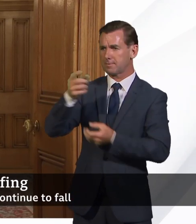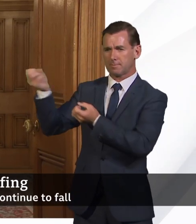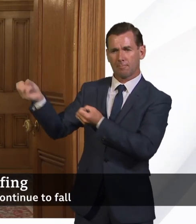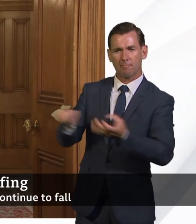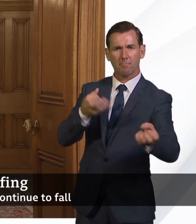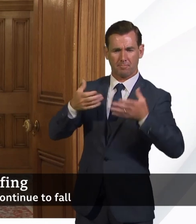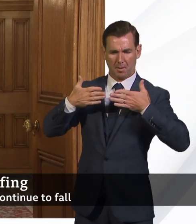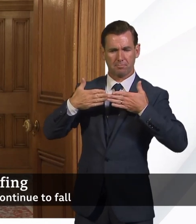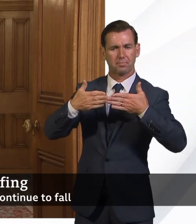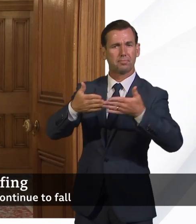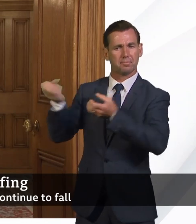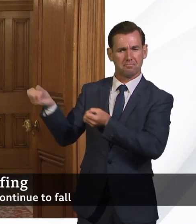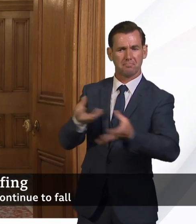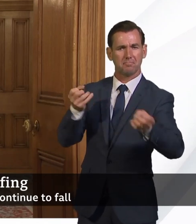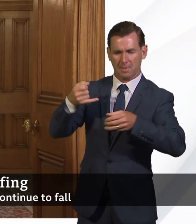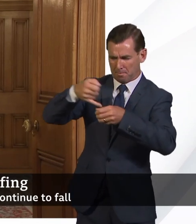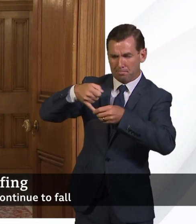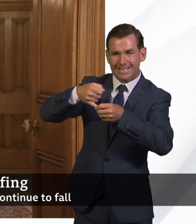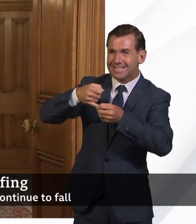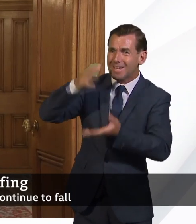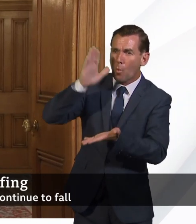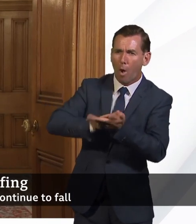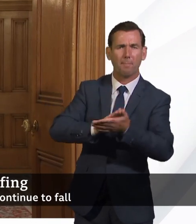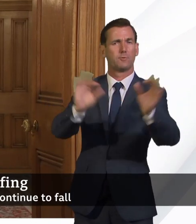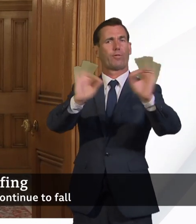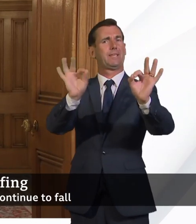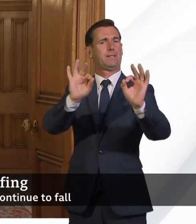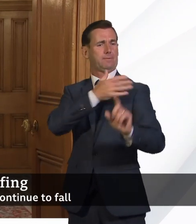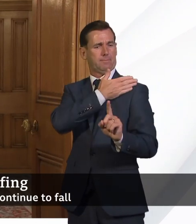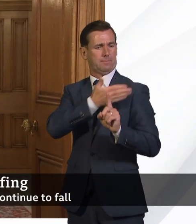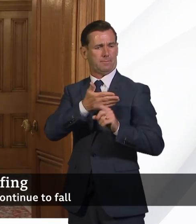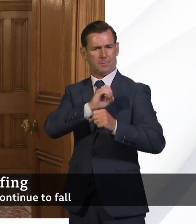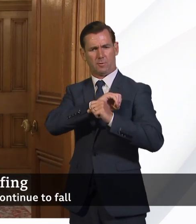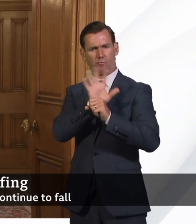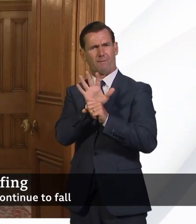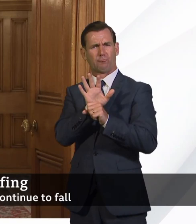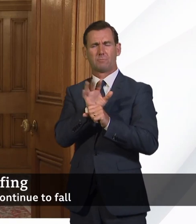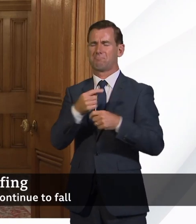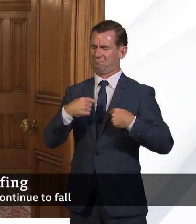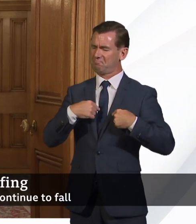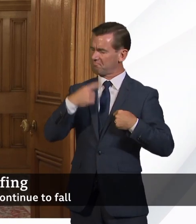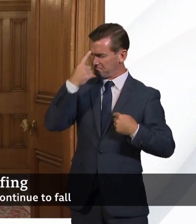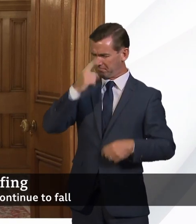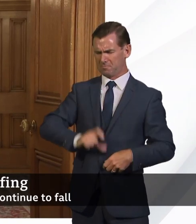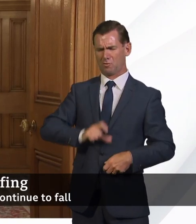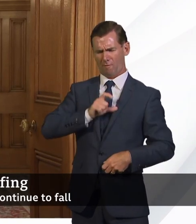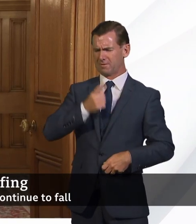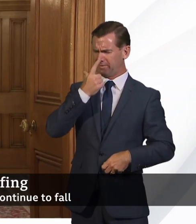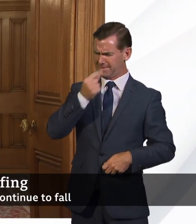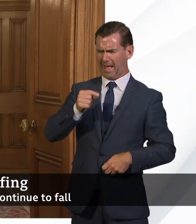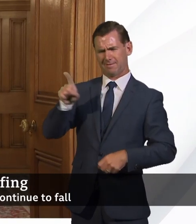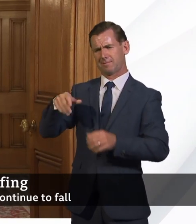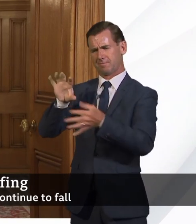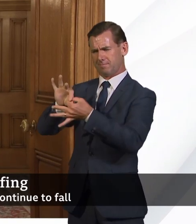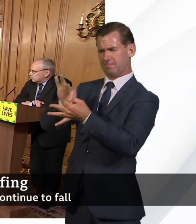of medicines with everything that's been going on in the international demand through COVID. So I'm absolutely confident we'll be able to do the same through the end of